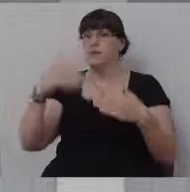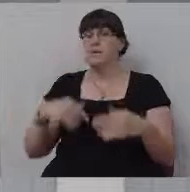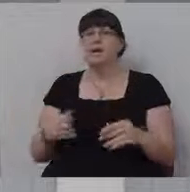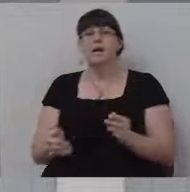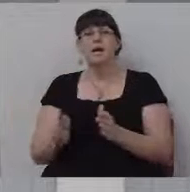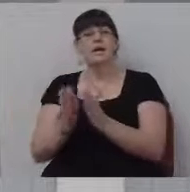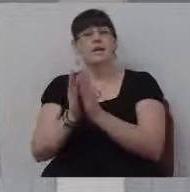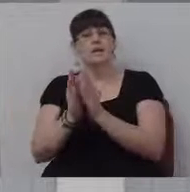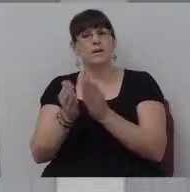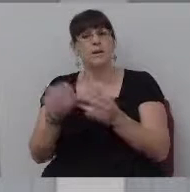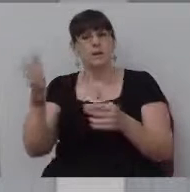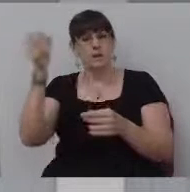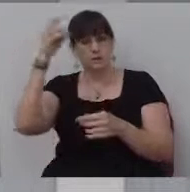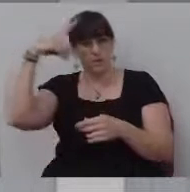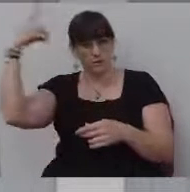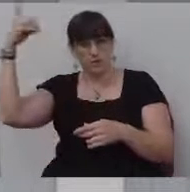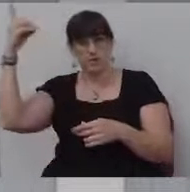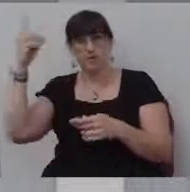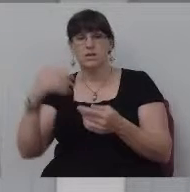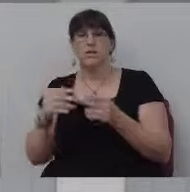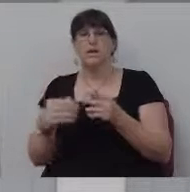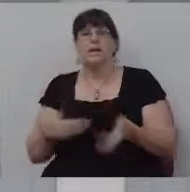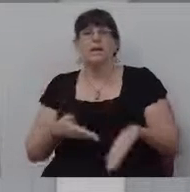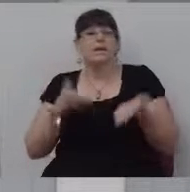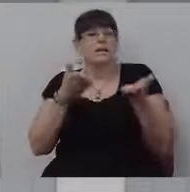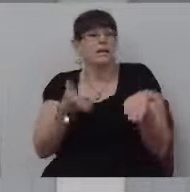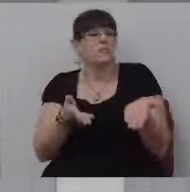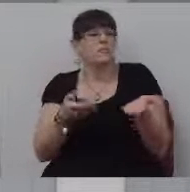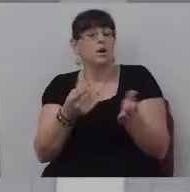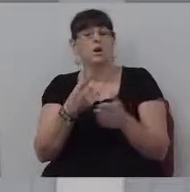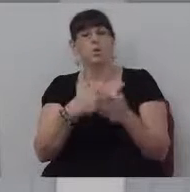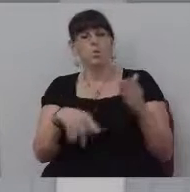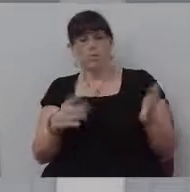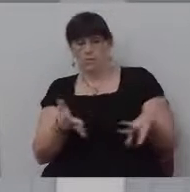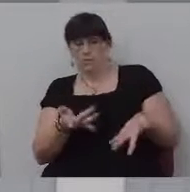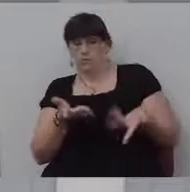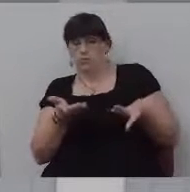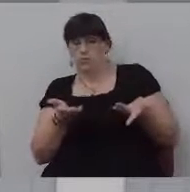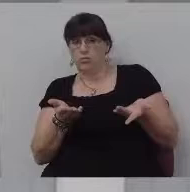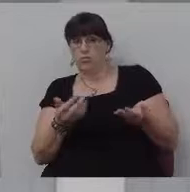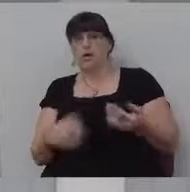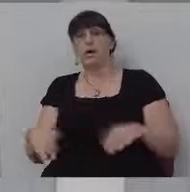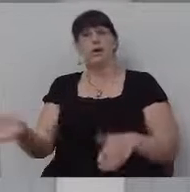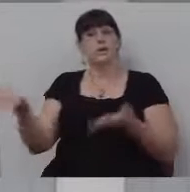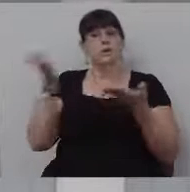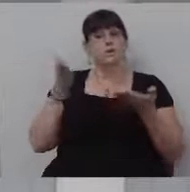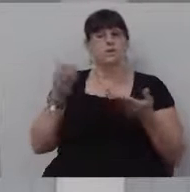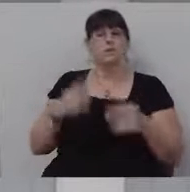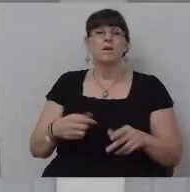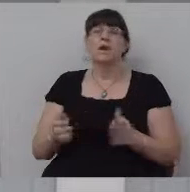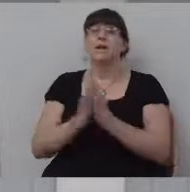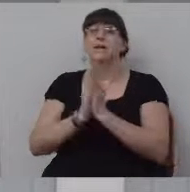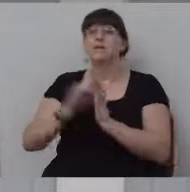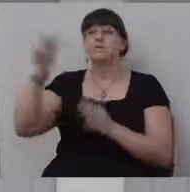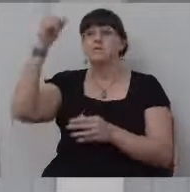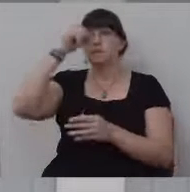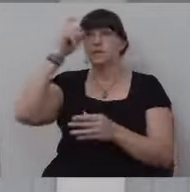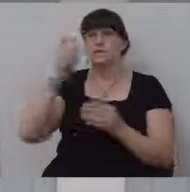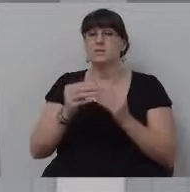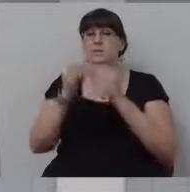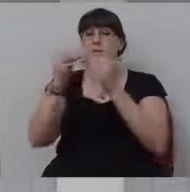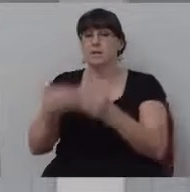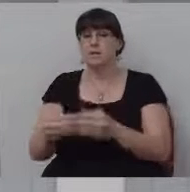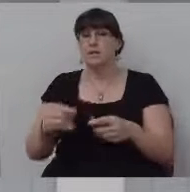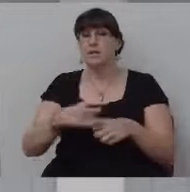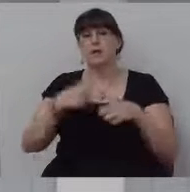and, and, and, and gave Solomon the opportunity to ask what you will, I'll give it to you. He asked for wisdom to lead that great people. And he